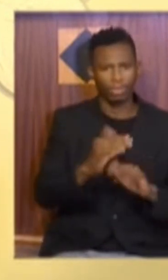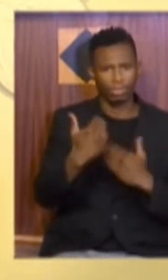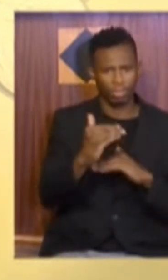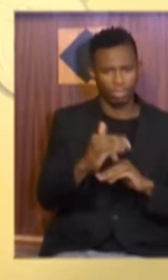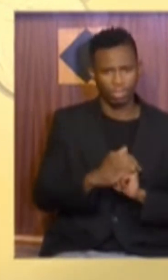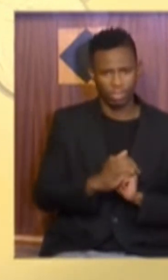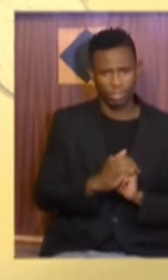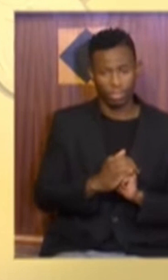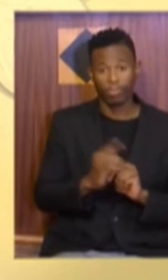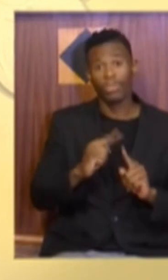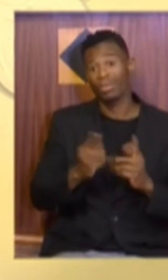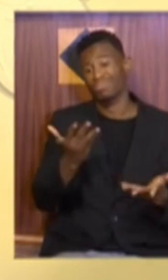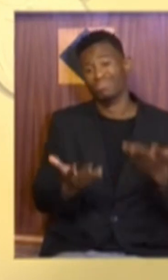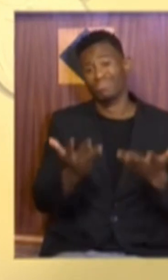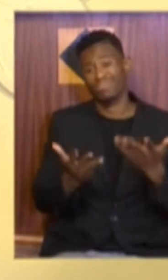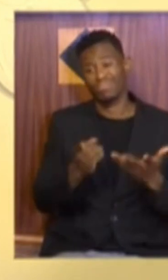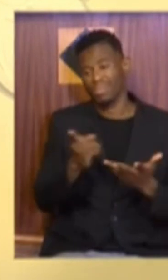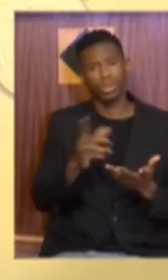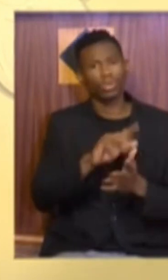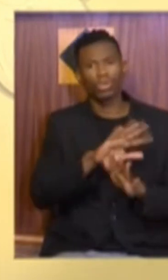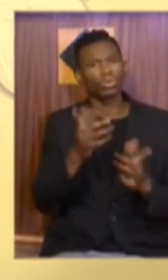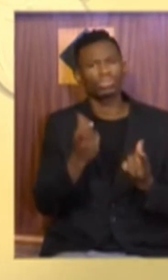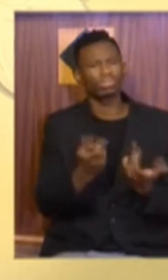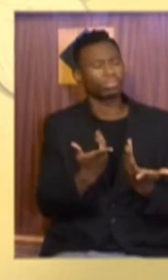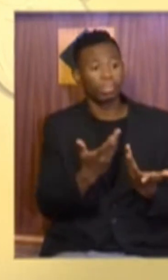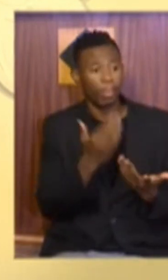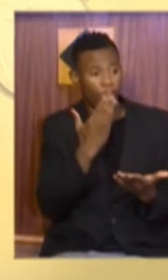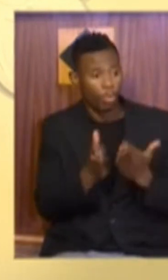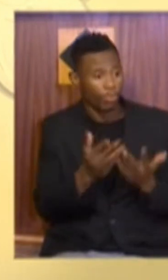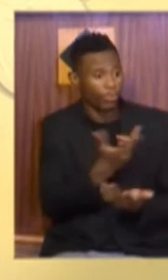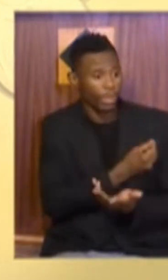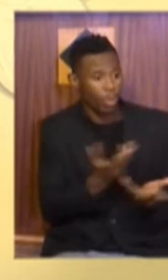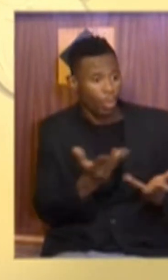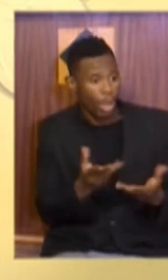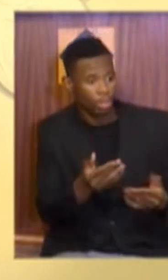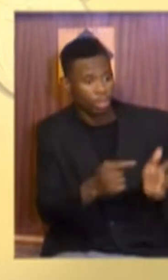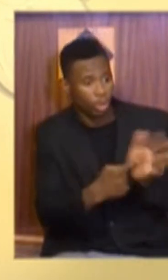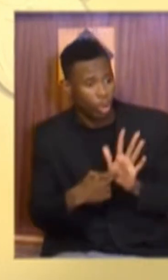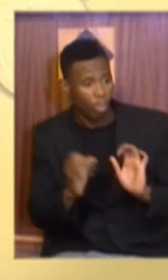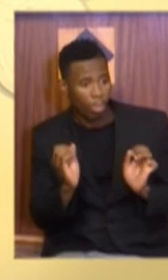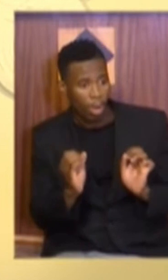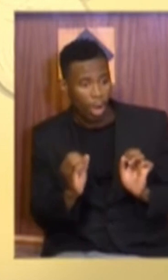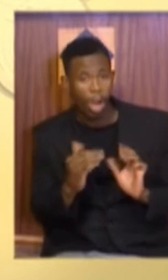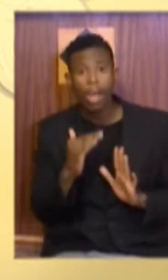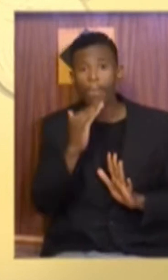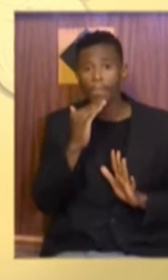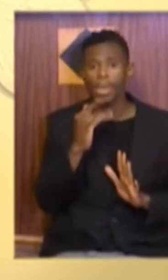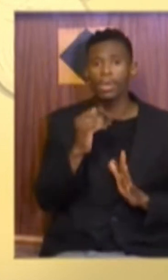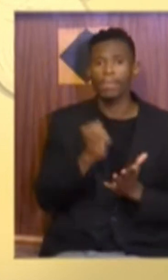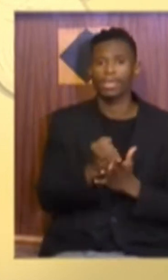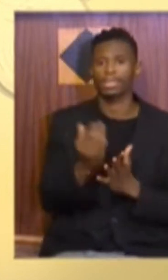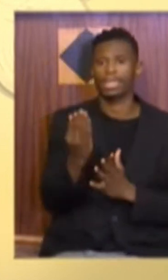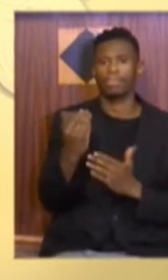for proof of vaccination or a COVID test, then the current upper limit will remain